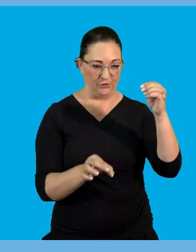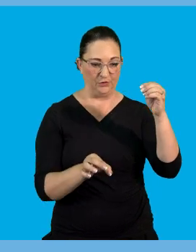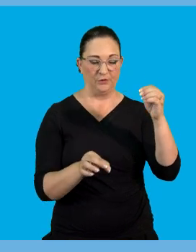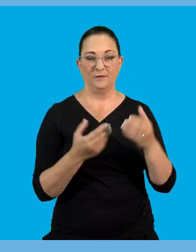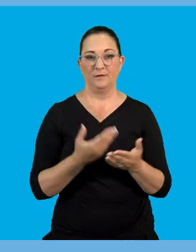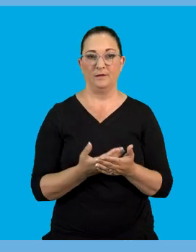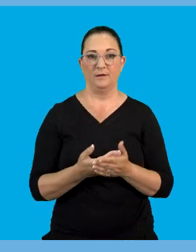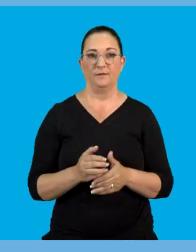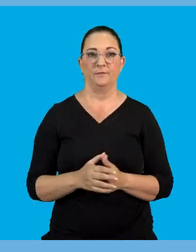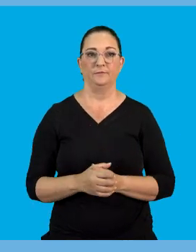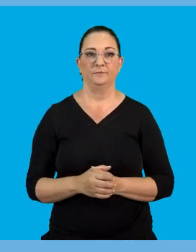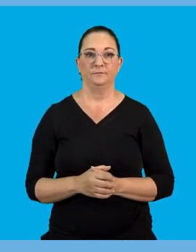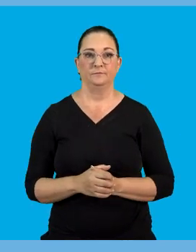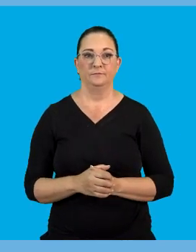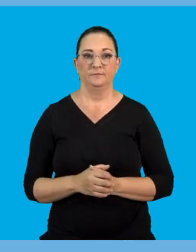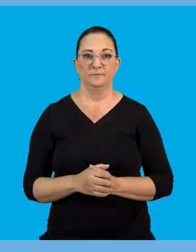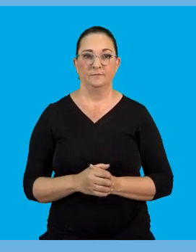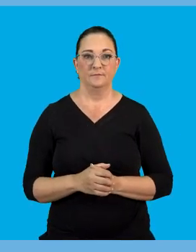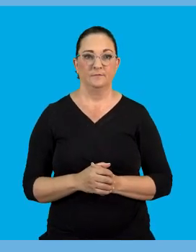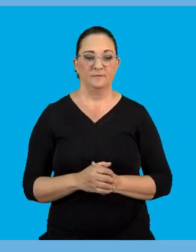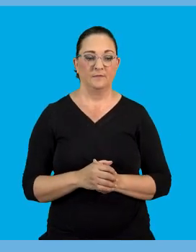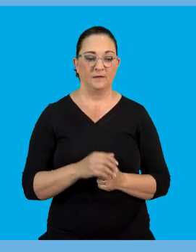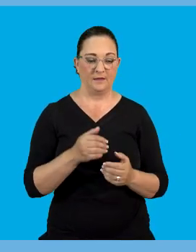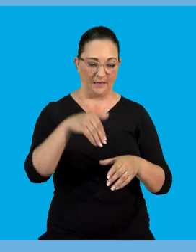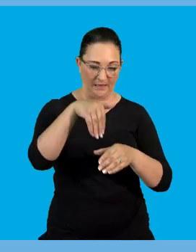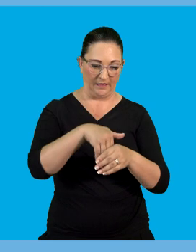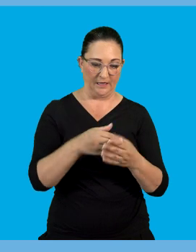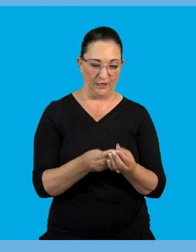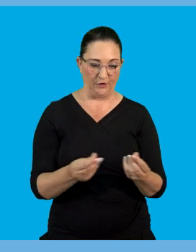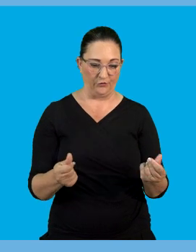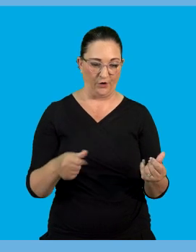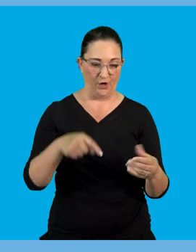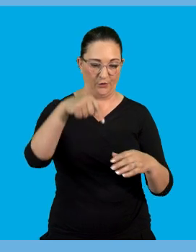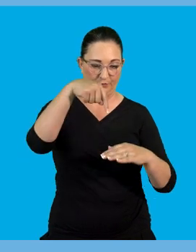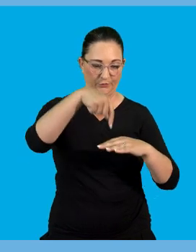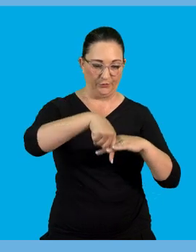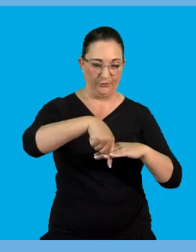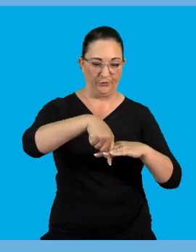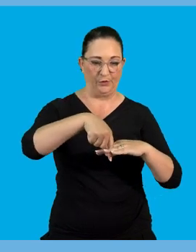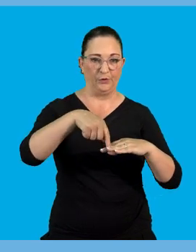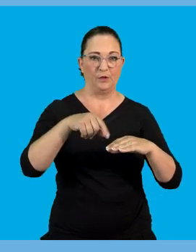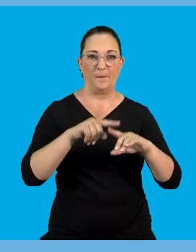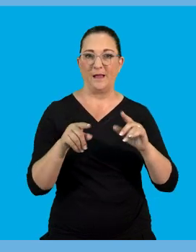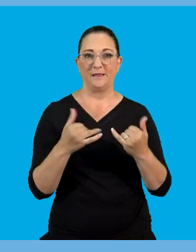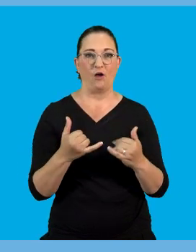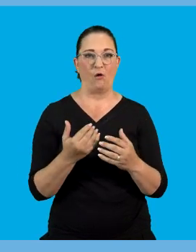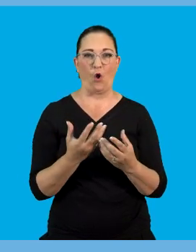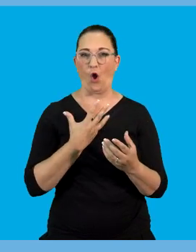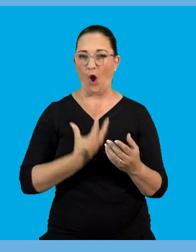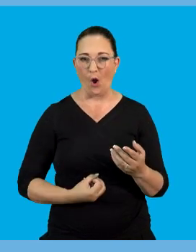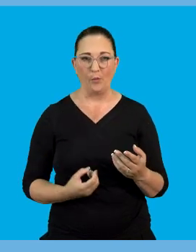So the extra electrons, they travel along the conductor and enter the ground without causing any harm. Why?